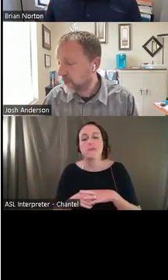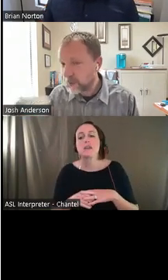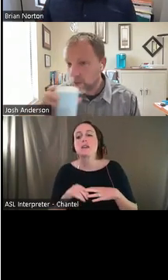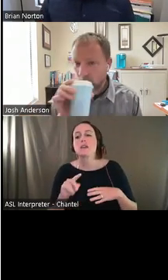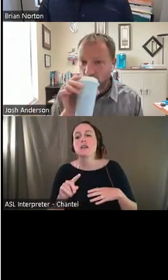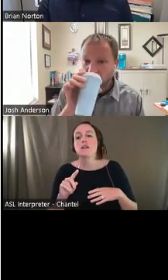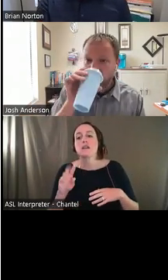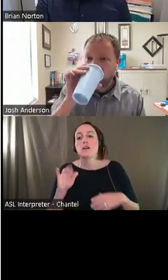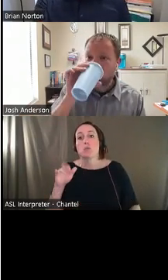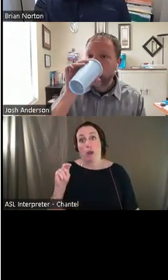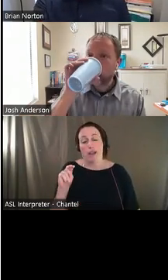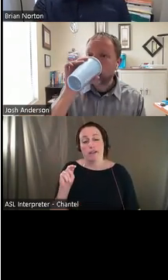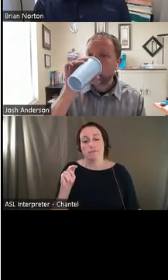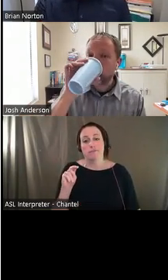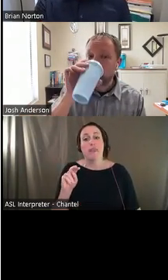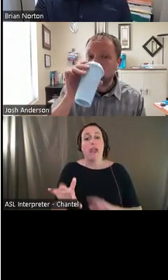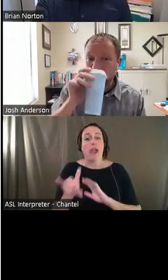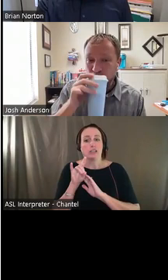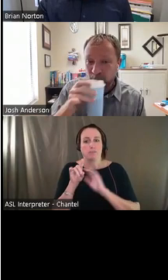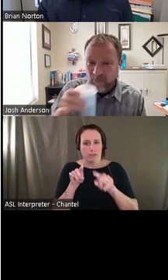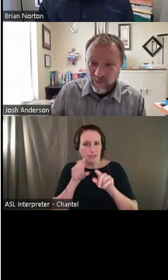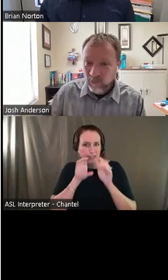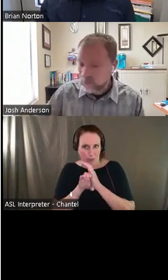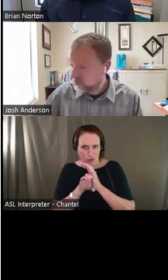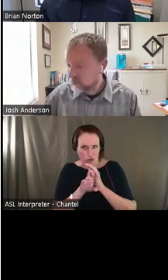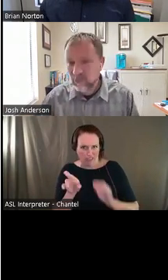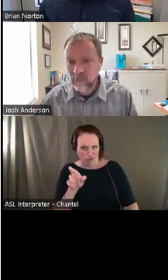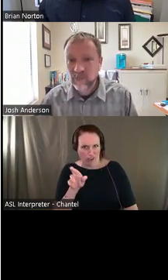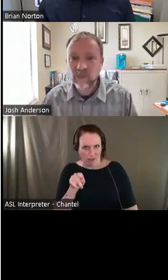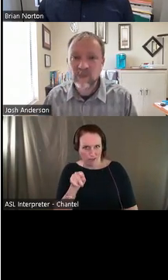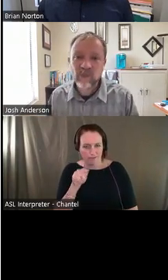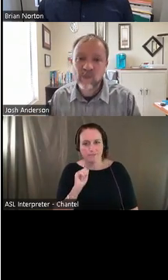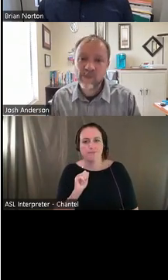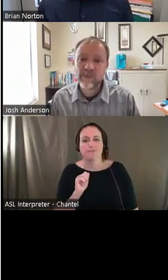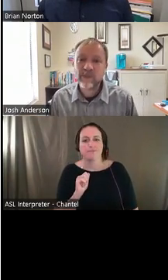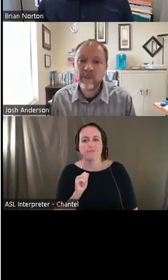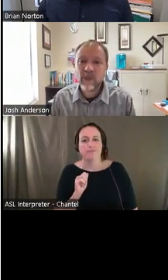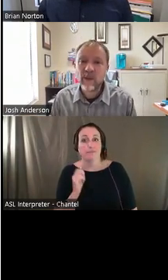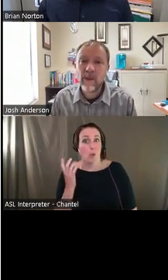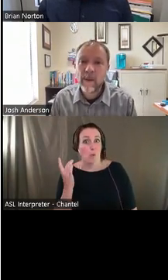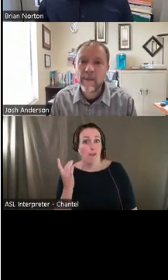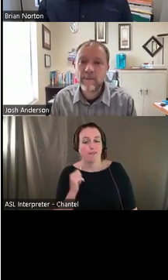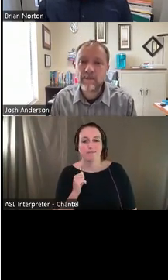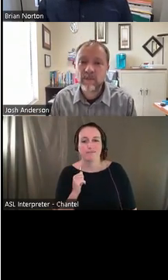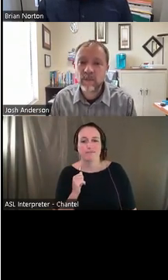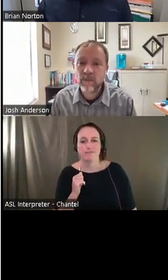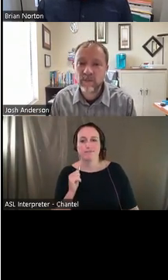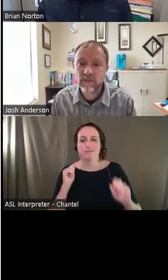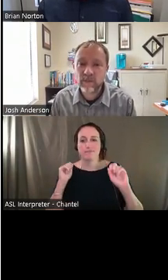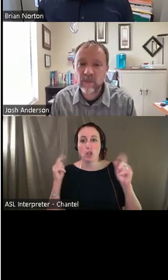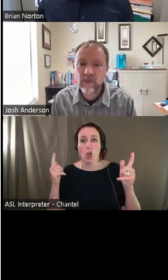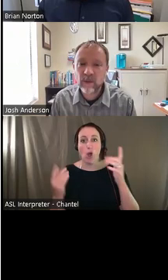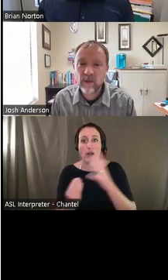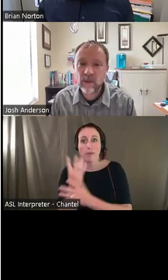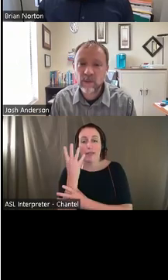particular accommodation. I chose the picture that you see on the screen for very specific reason. If you'll notice all the plants are on the ground,